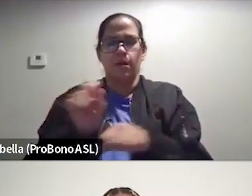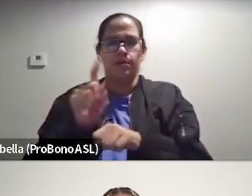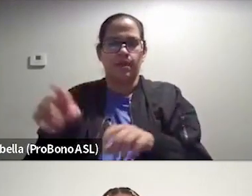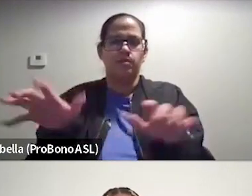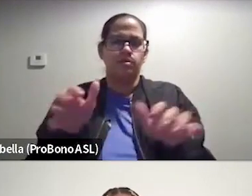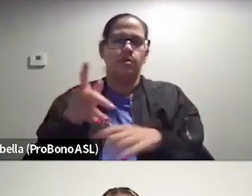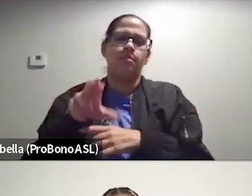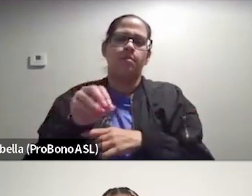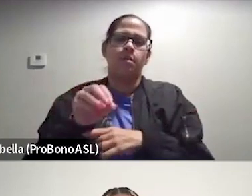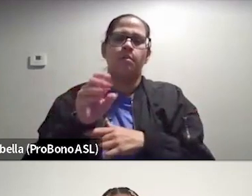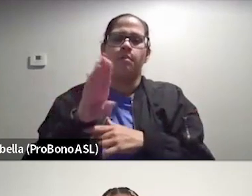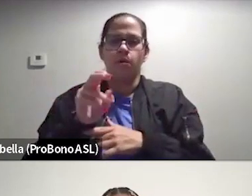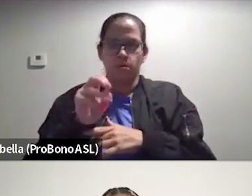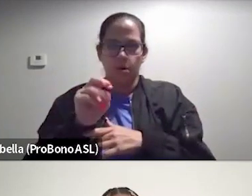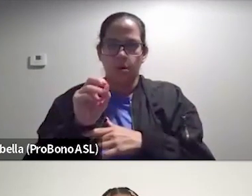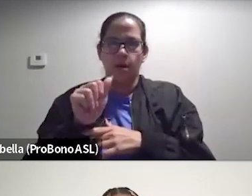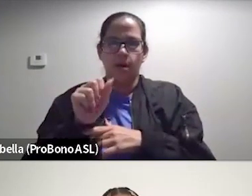.com.